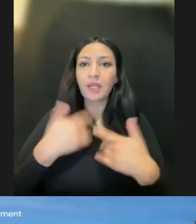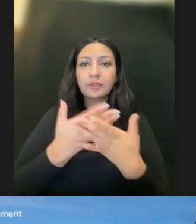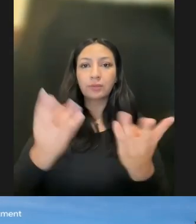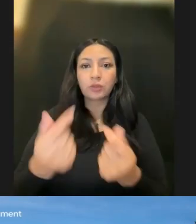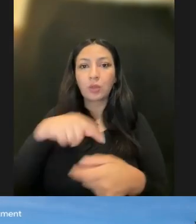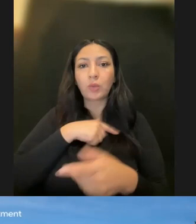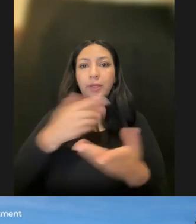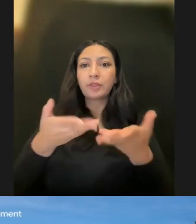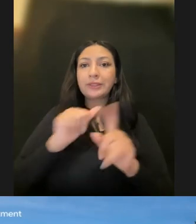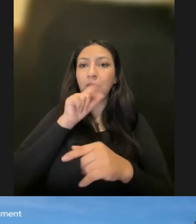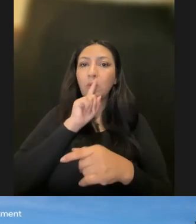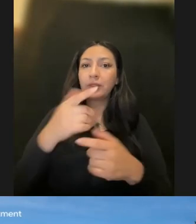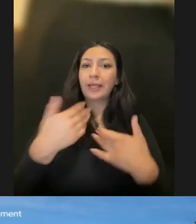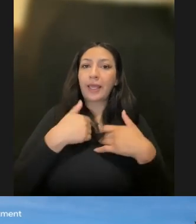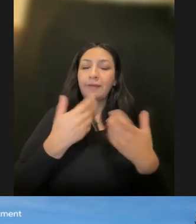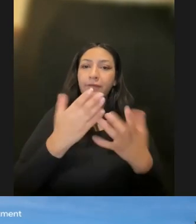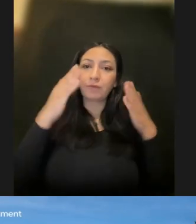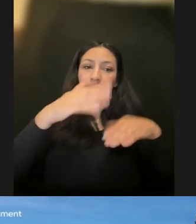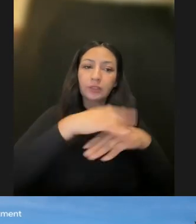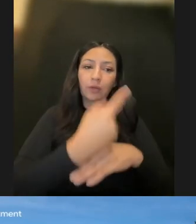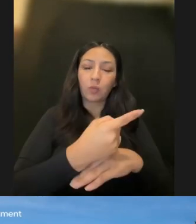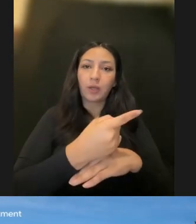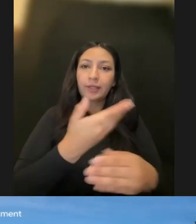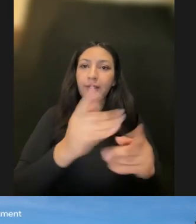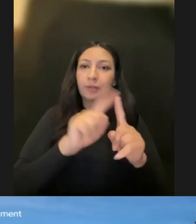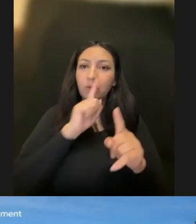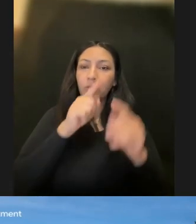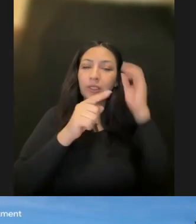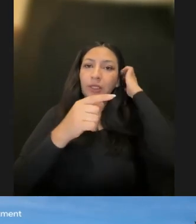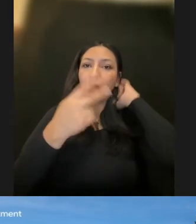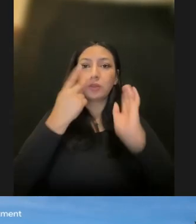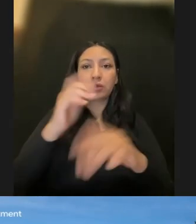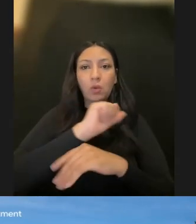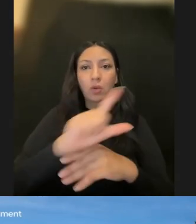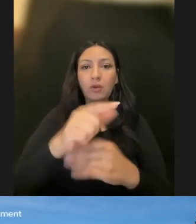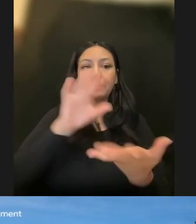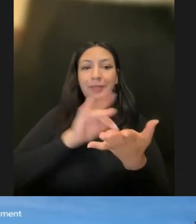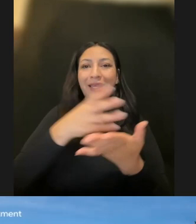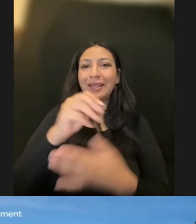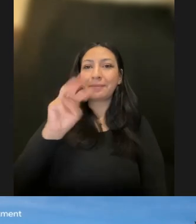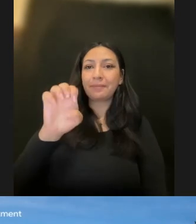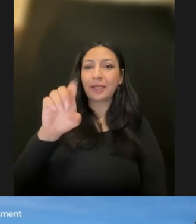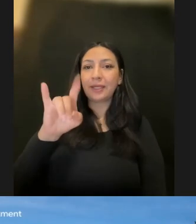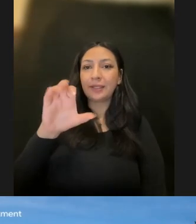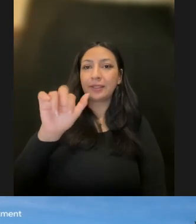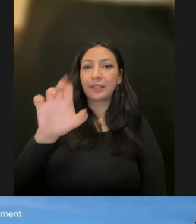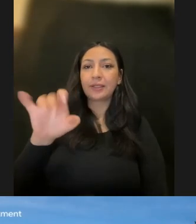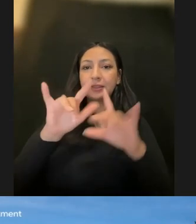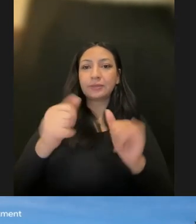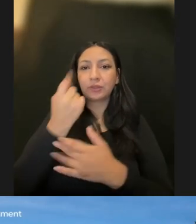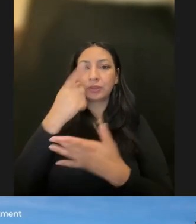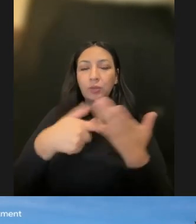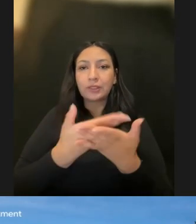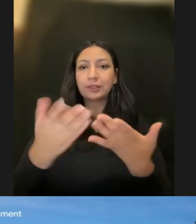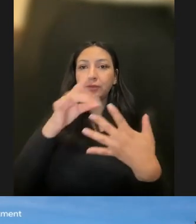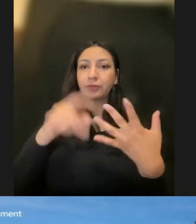putting all of our eggs in one basket, but looking across Medi-Cal and Medicare systems to understand what some